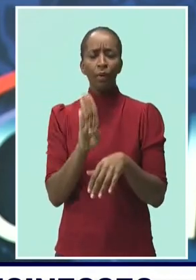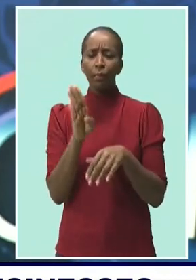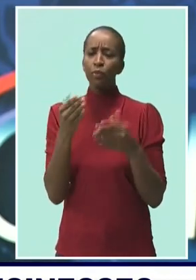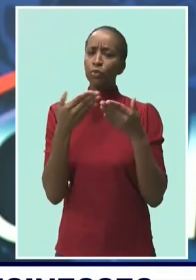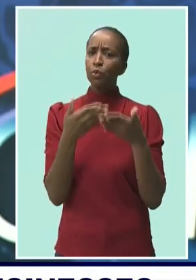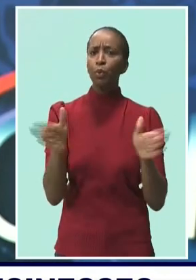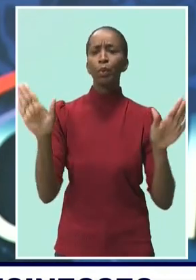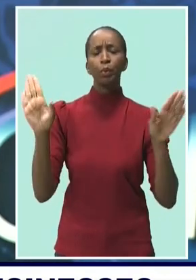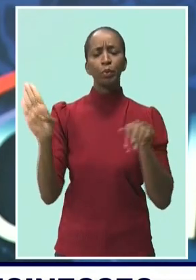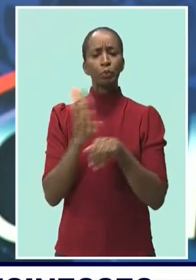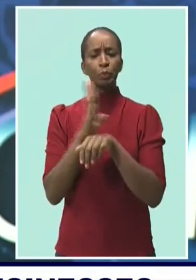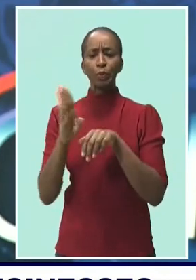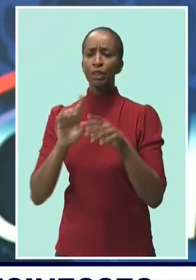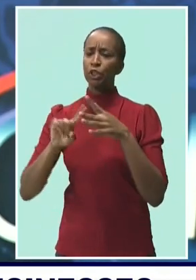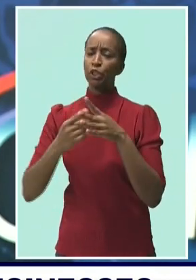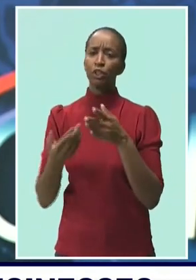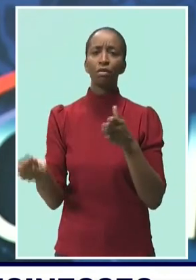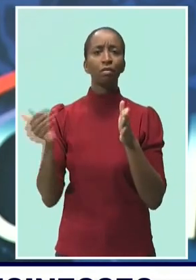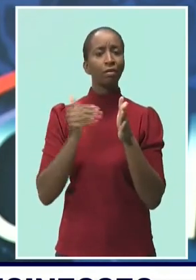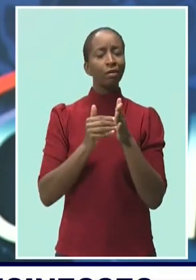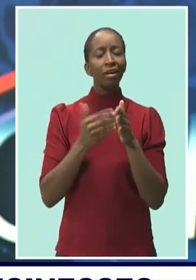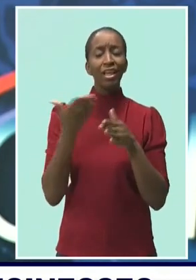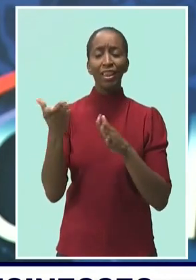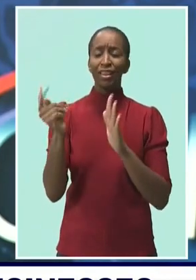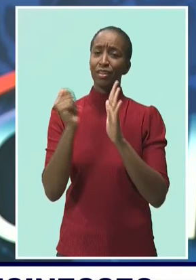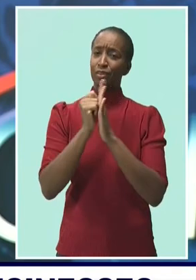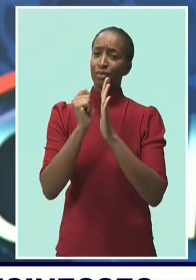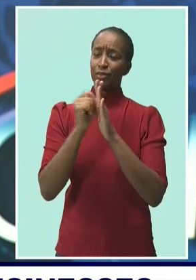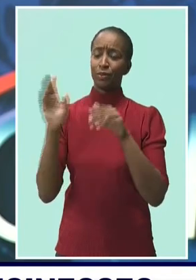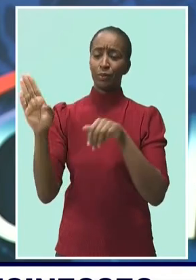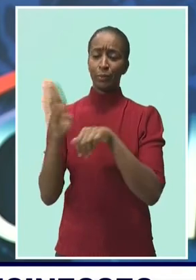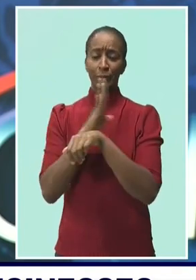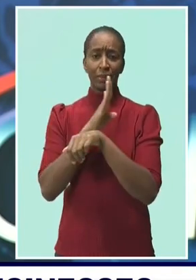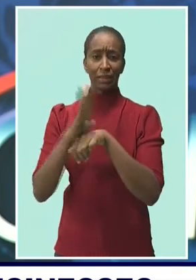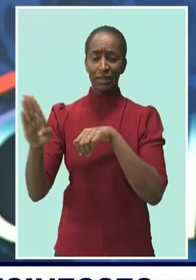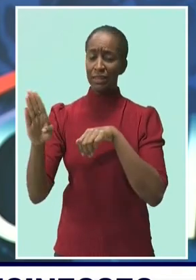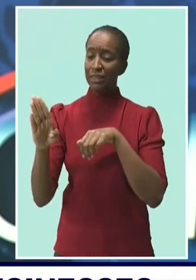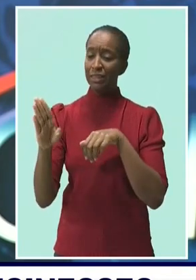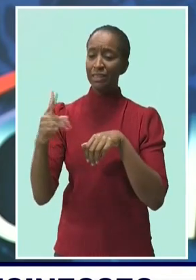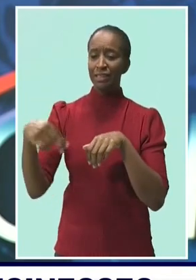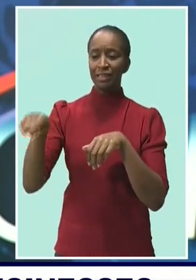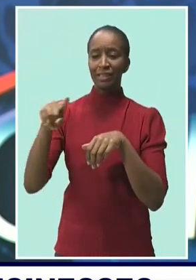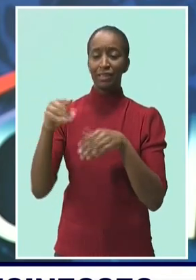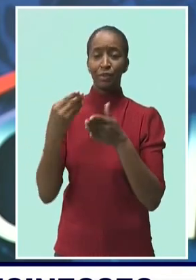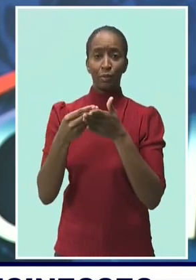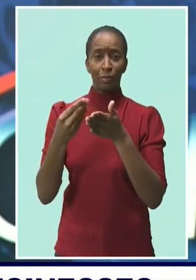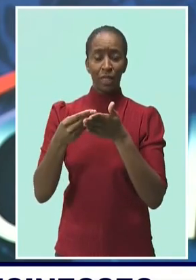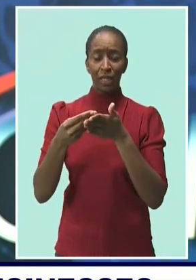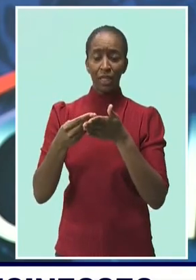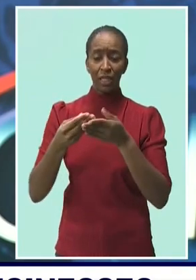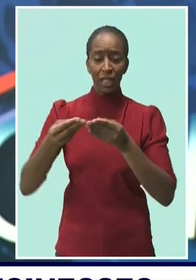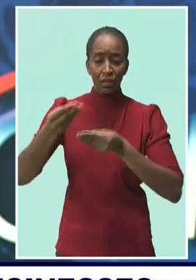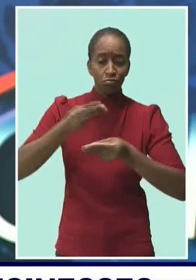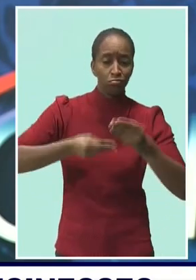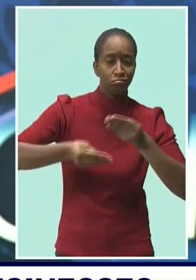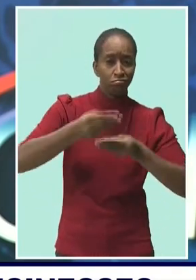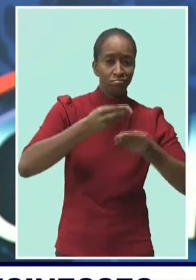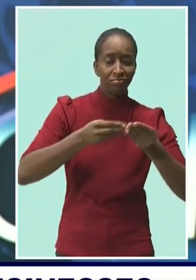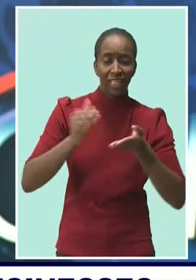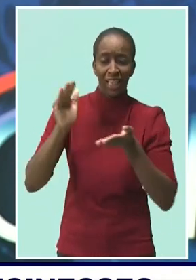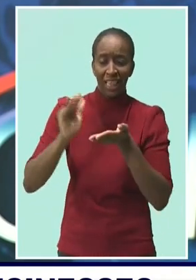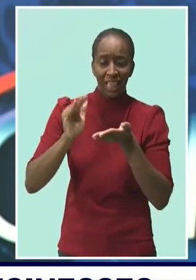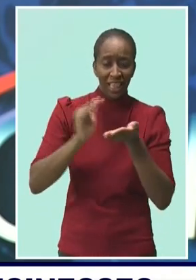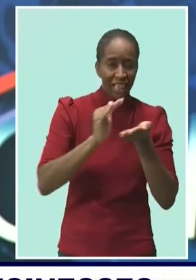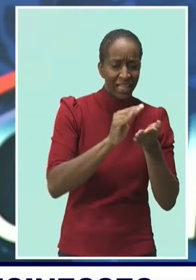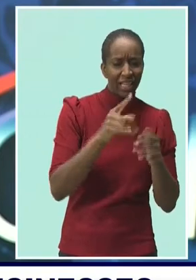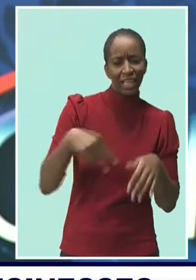in the city are still seeing limited cash flows. And many of them have been forced to use different approaches, such as sales, to attract